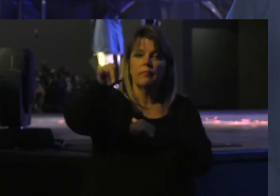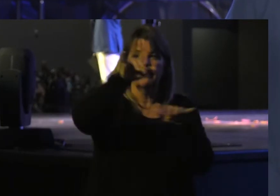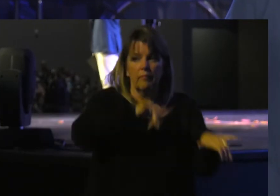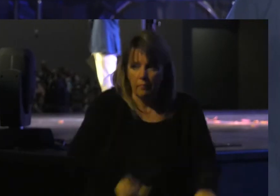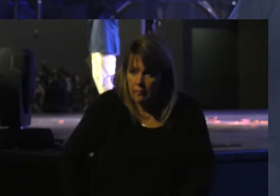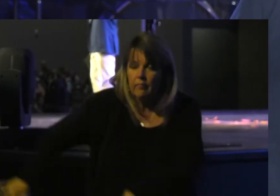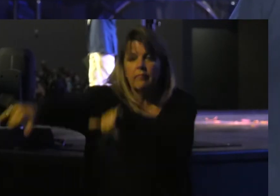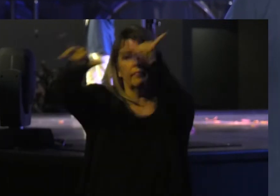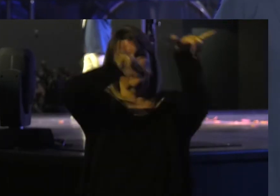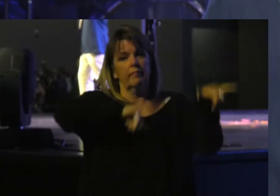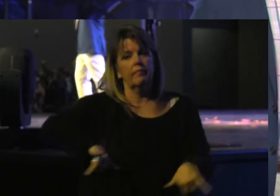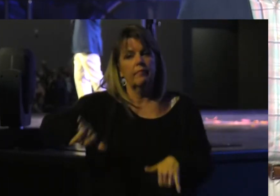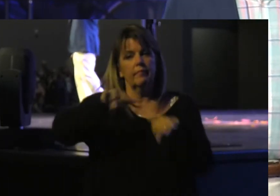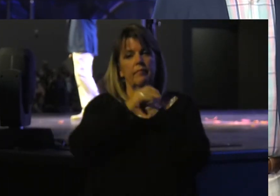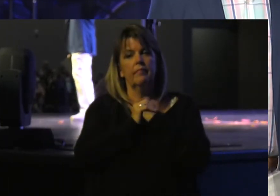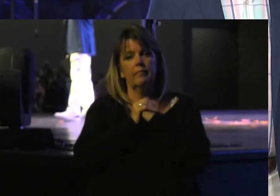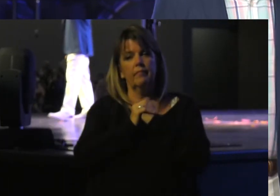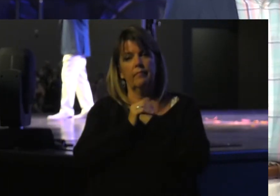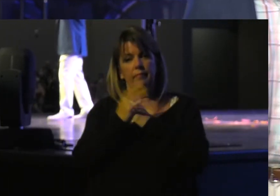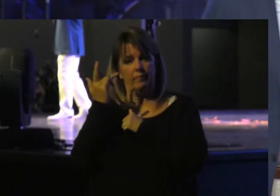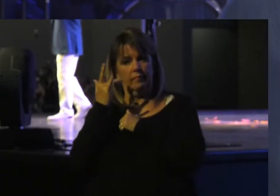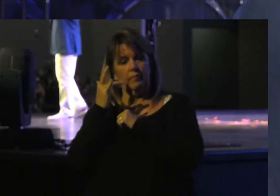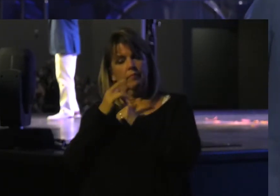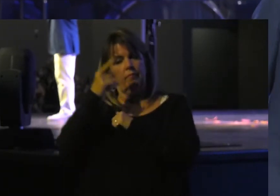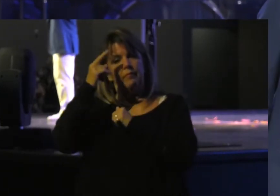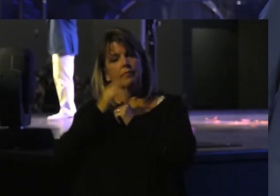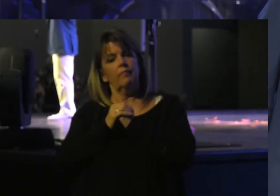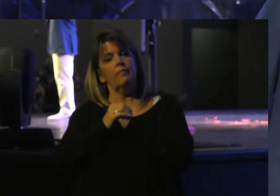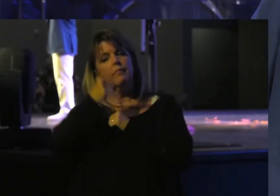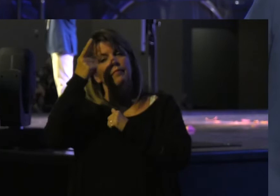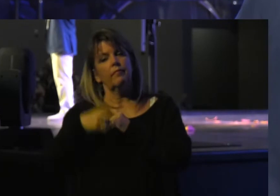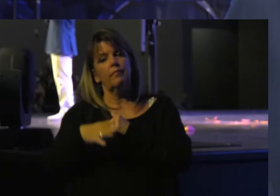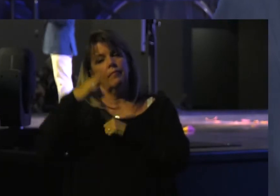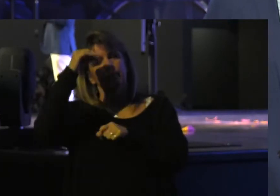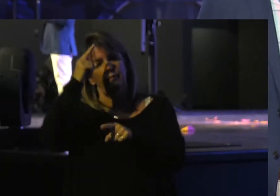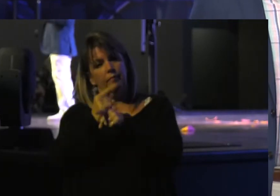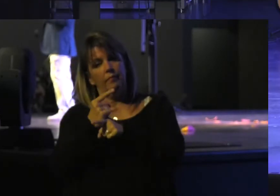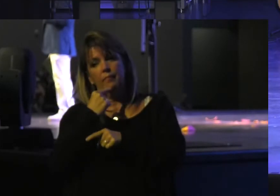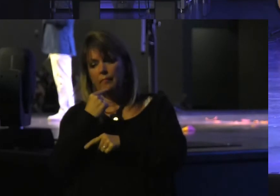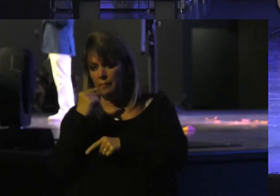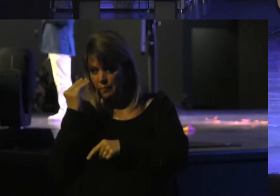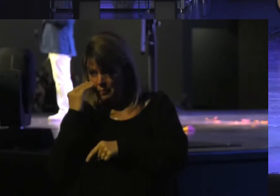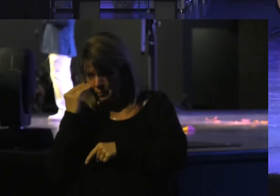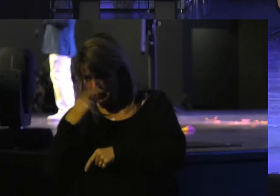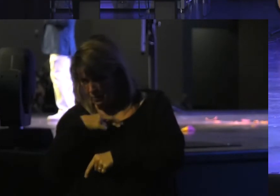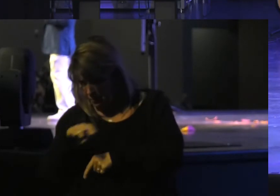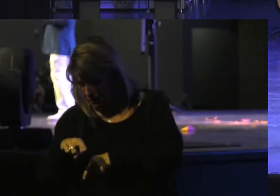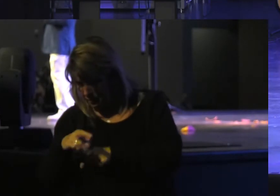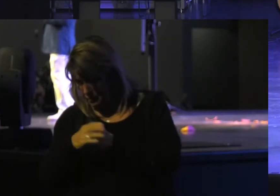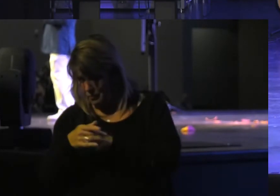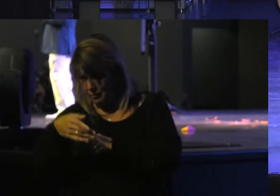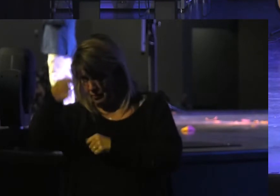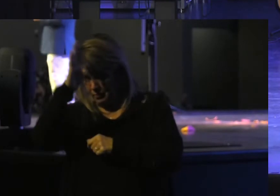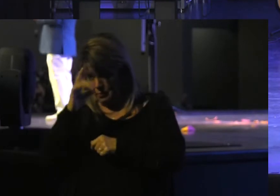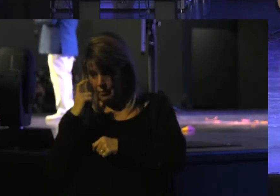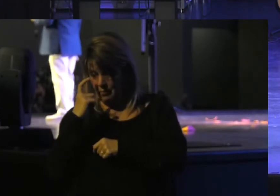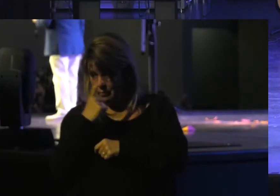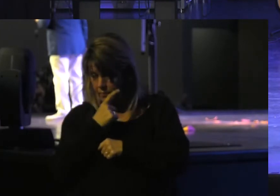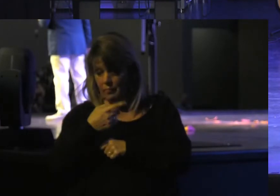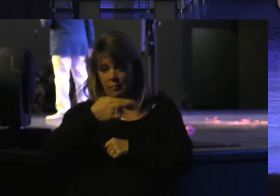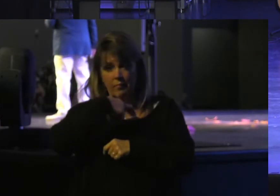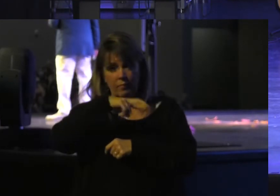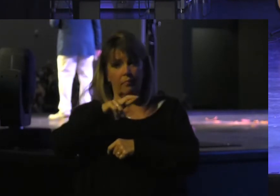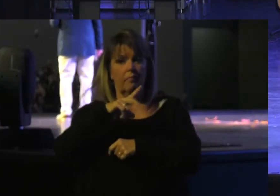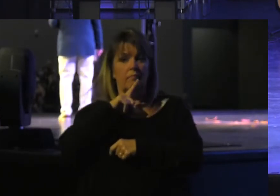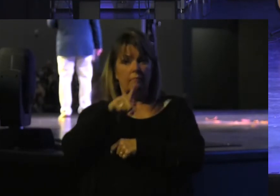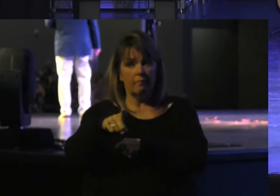This is why The half Brother of Jesus In the Book of James Said you Want to Know what Religion is In the Eyes of God Religion that